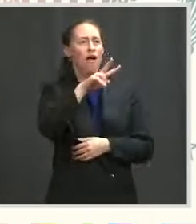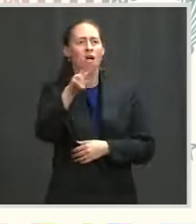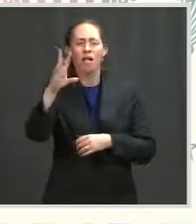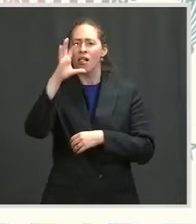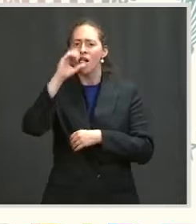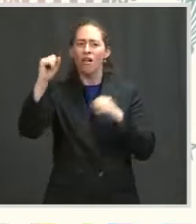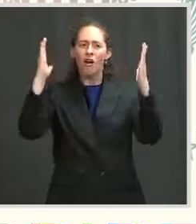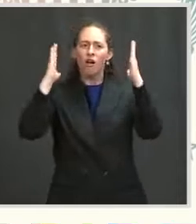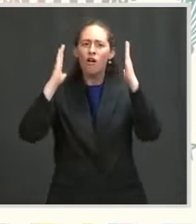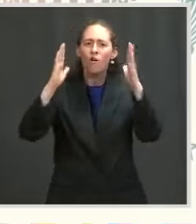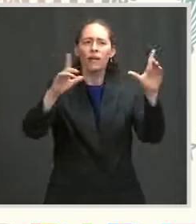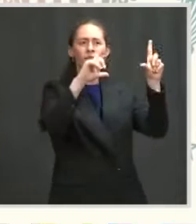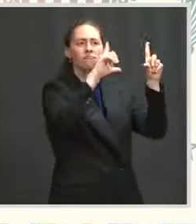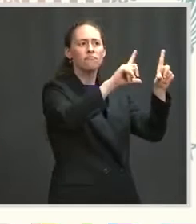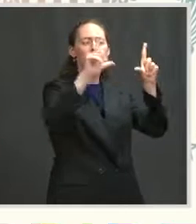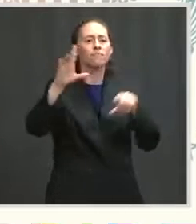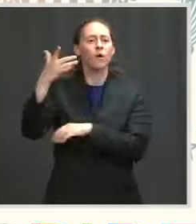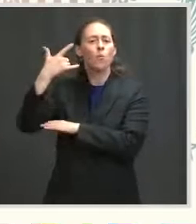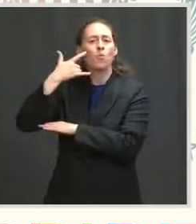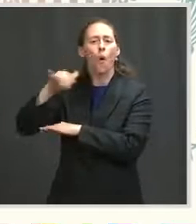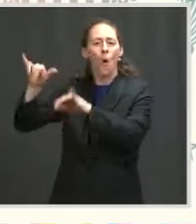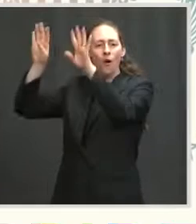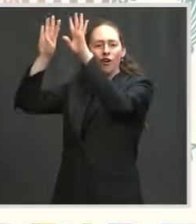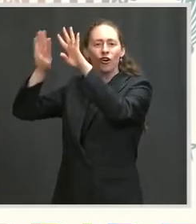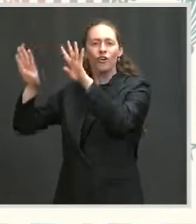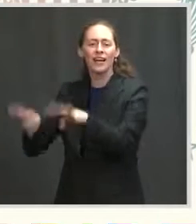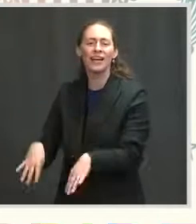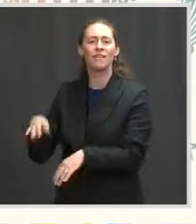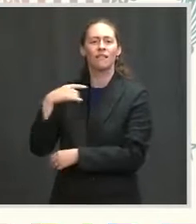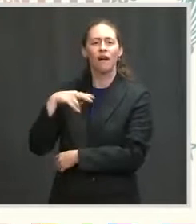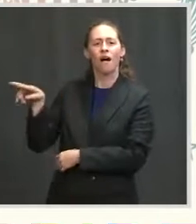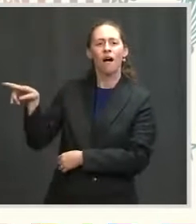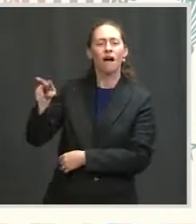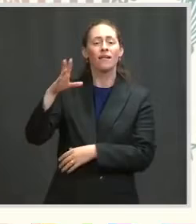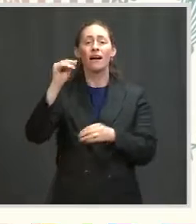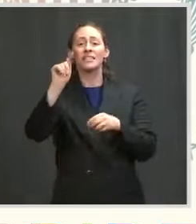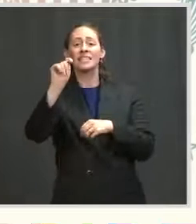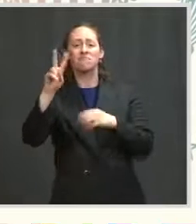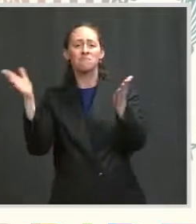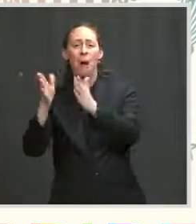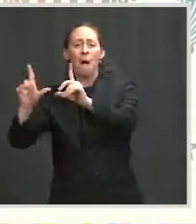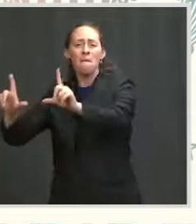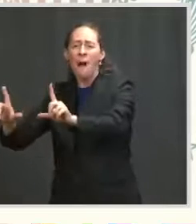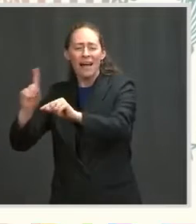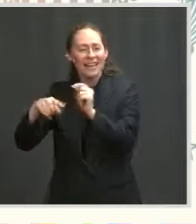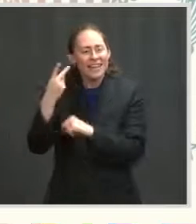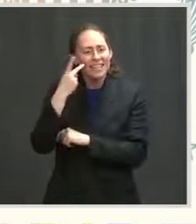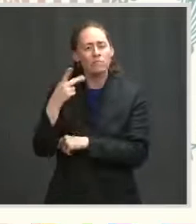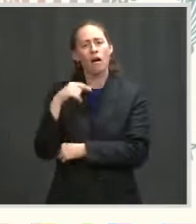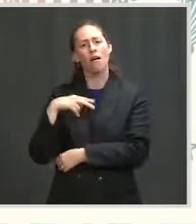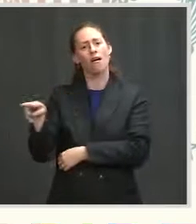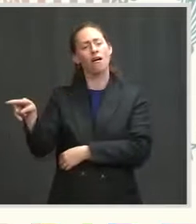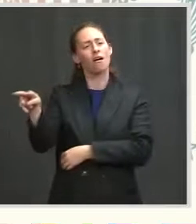curtains, which of course is on TV, like everybody else, on a small TV set in South Bend, Indiana. I watched TV as much as any other kid